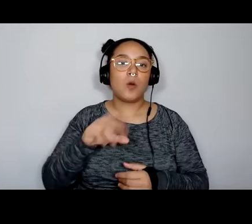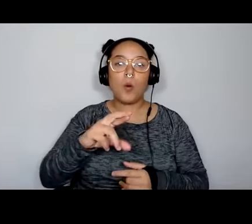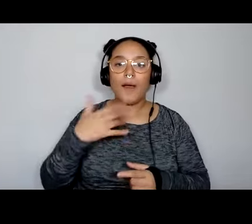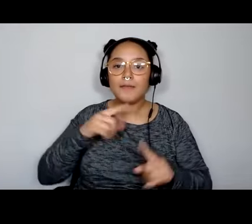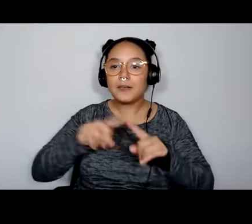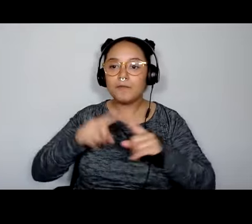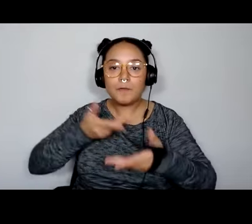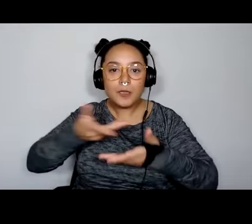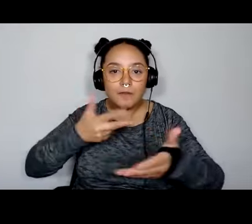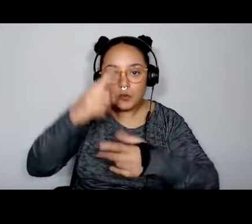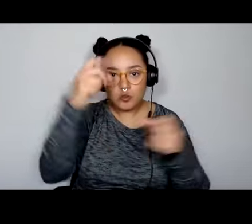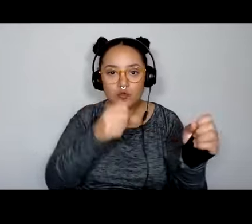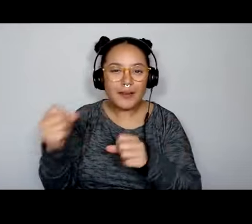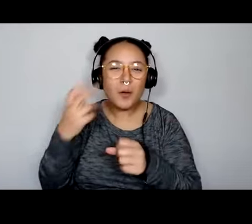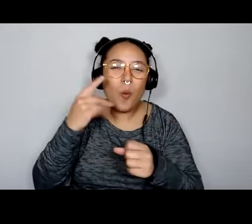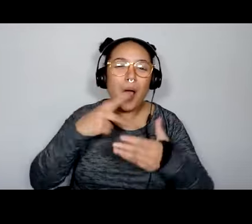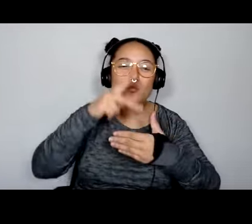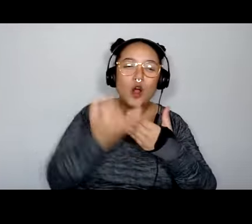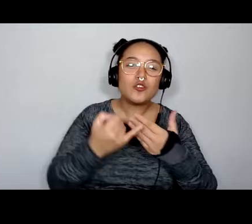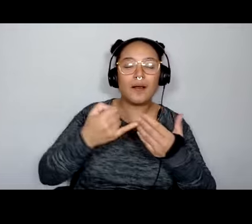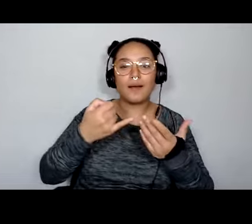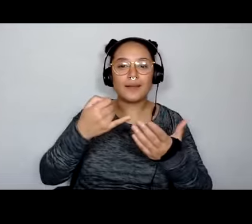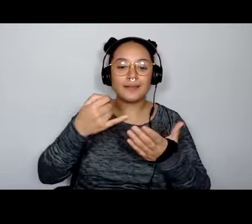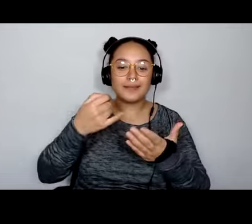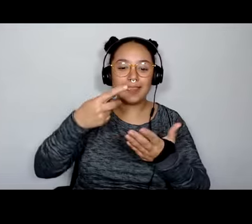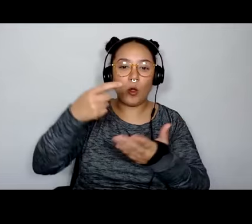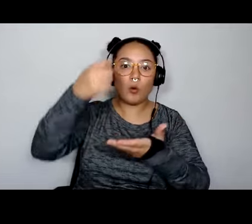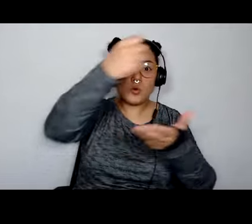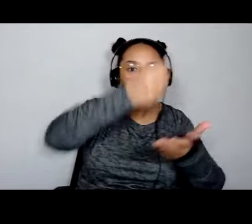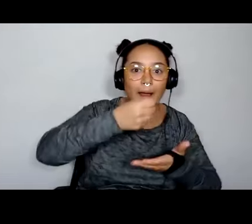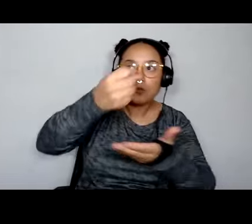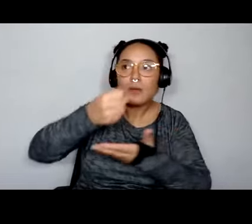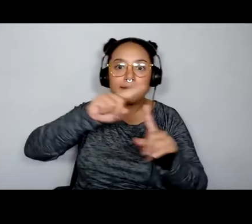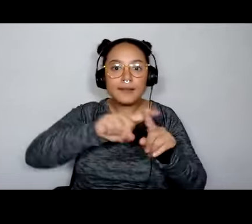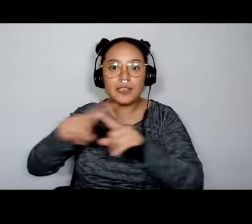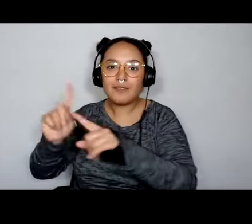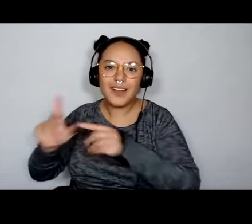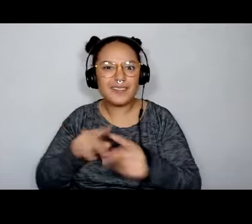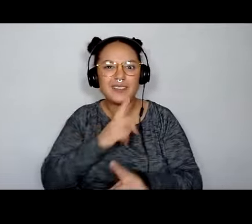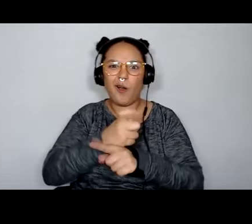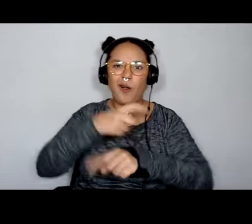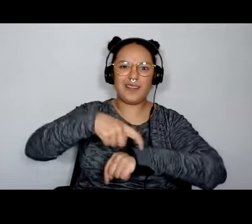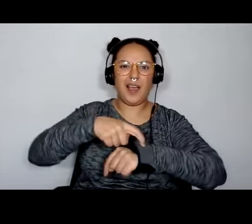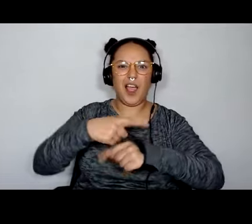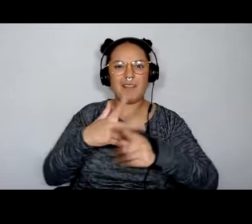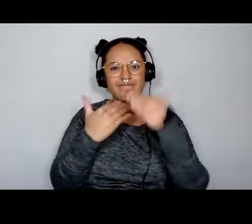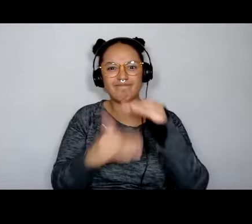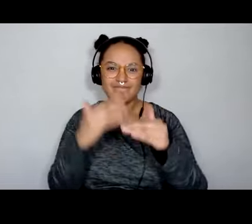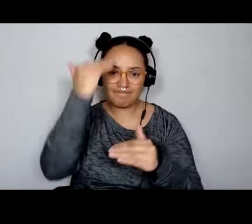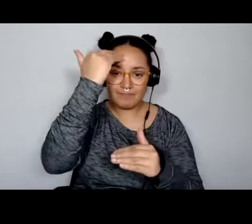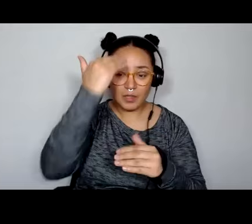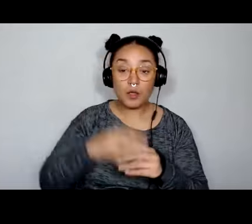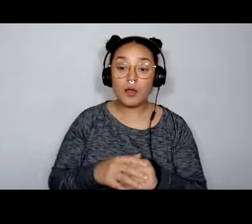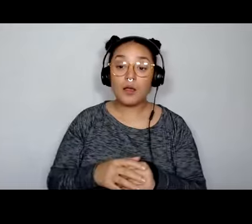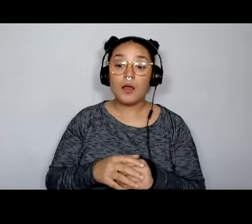working project grant to project grant, we know it's really hard to take the time. All of this range of things are possible. You don't have to pay the students,